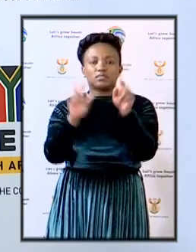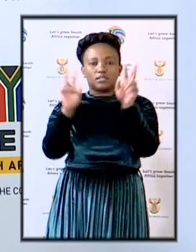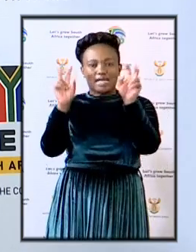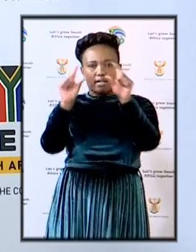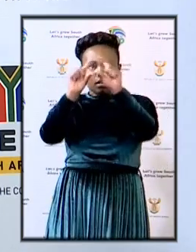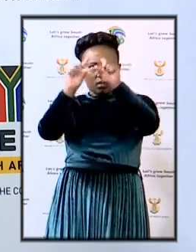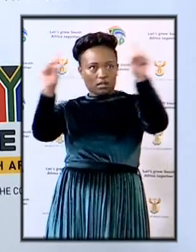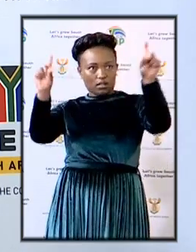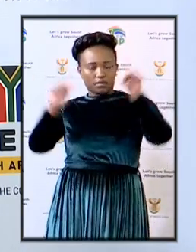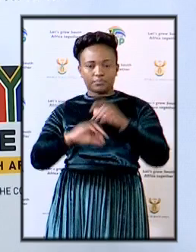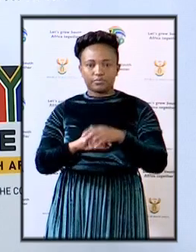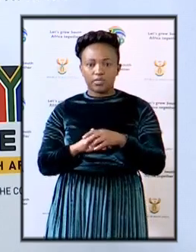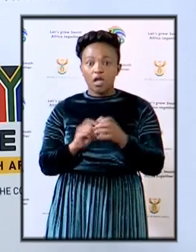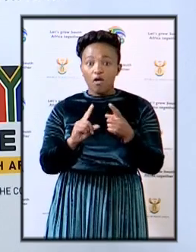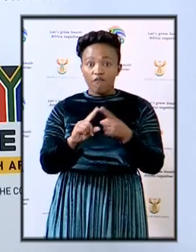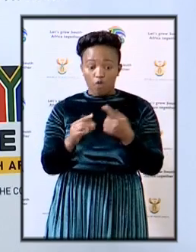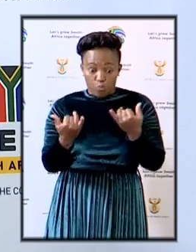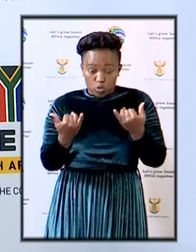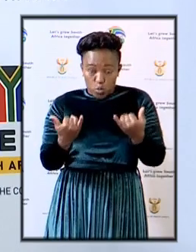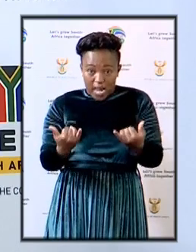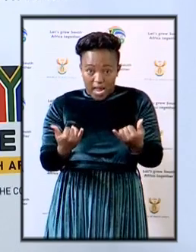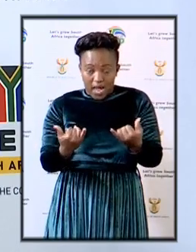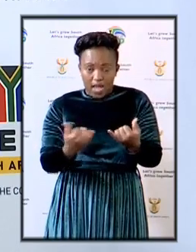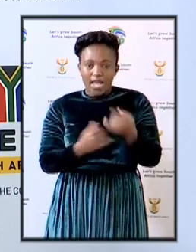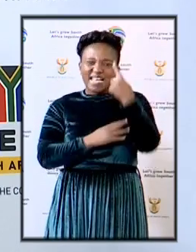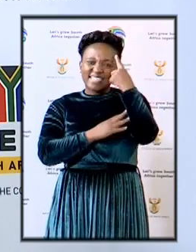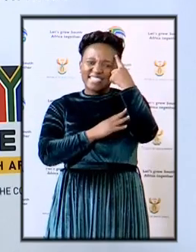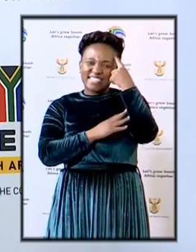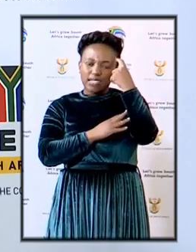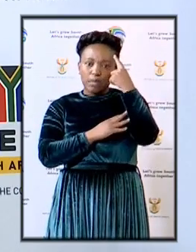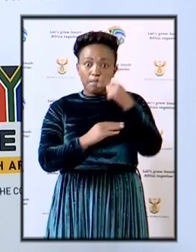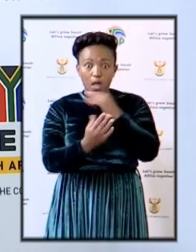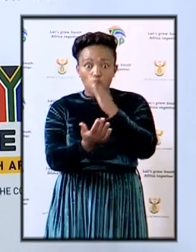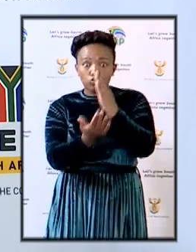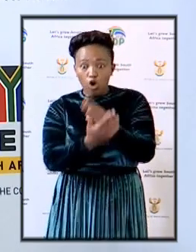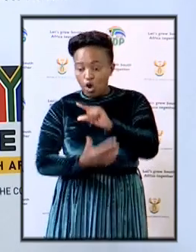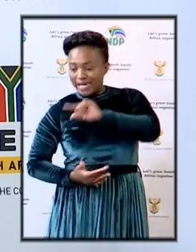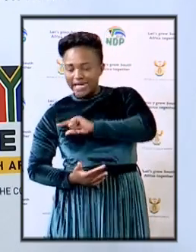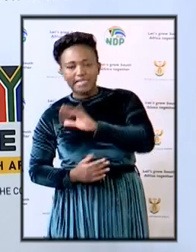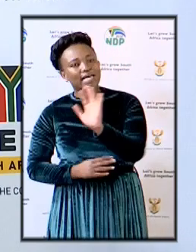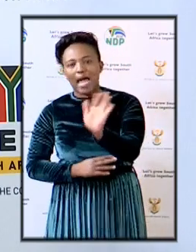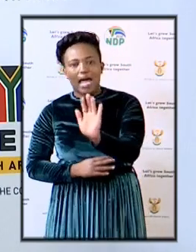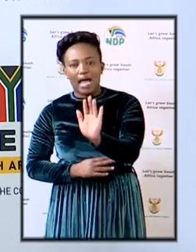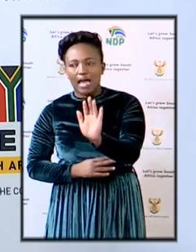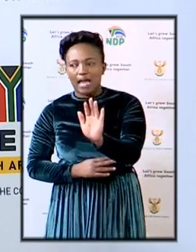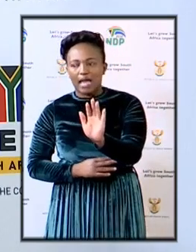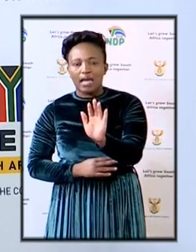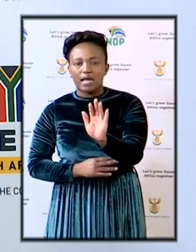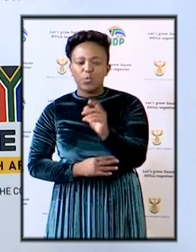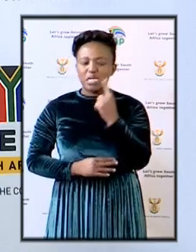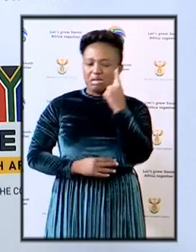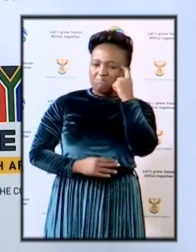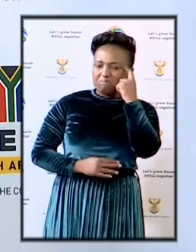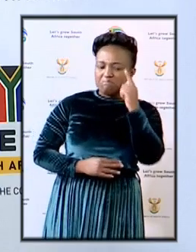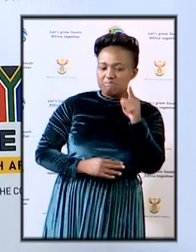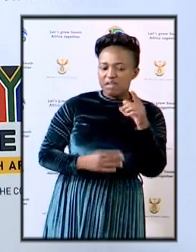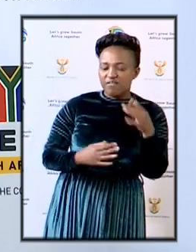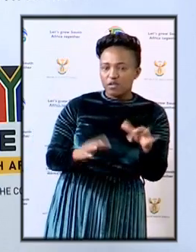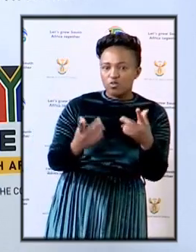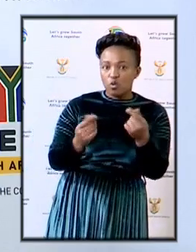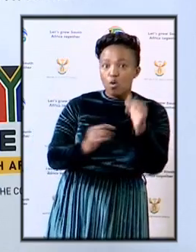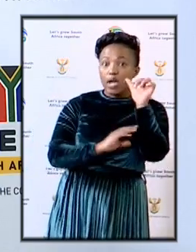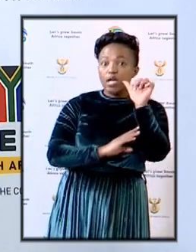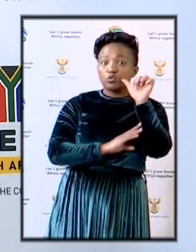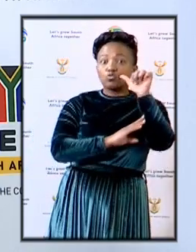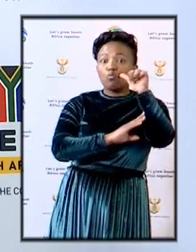as of today they are the suspects we have arrested the suspects by tomorrow when